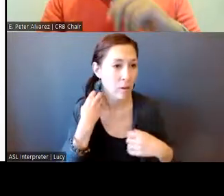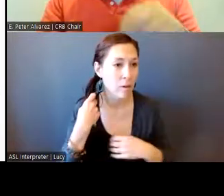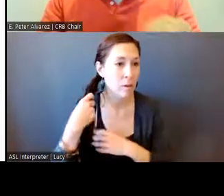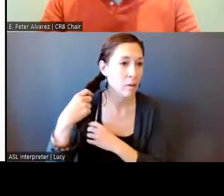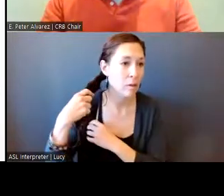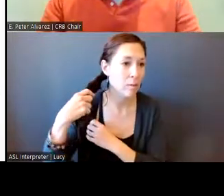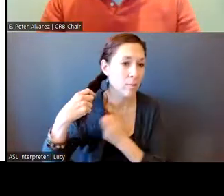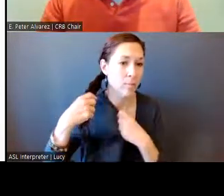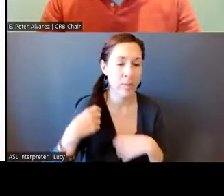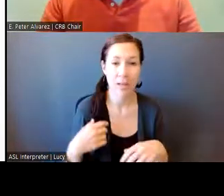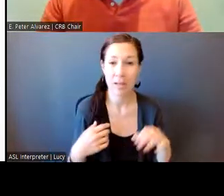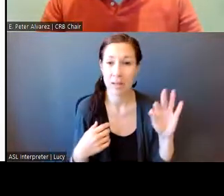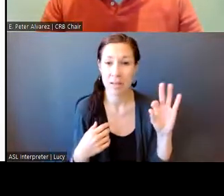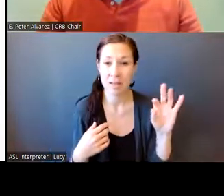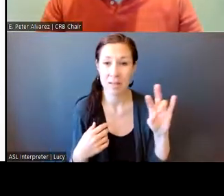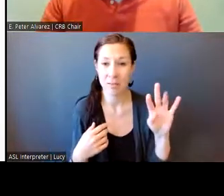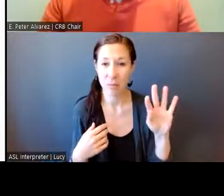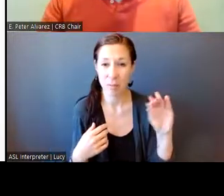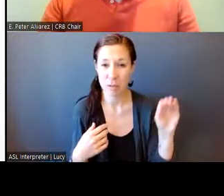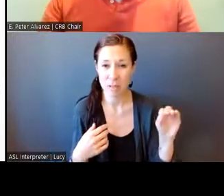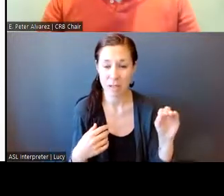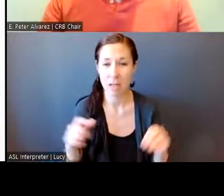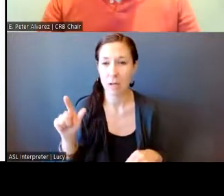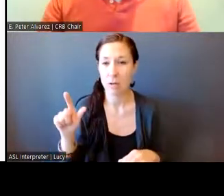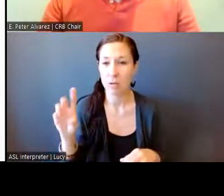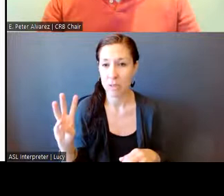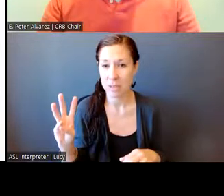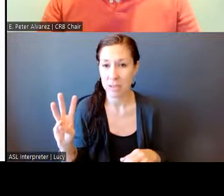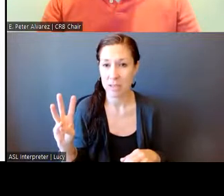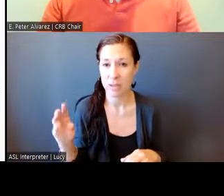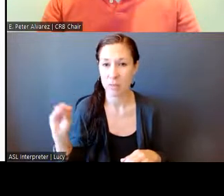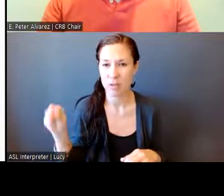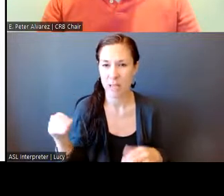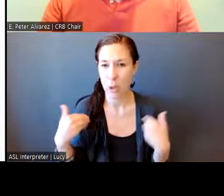for adults, and it was 26% for children.